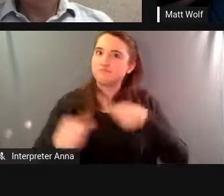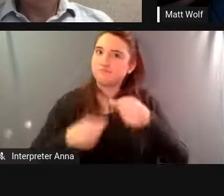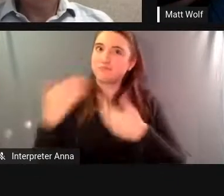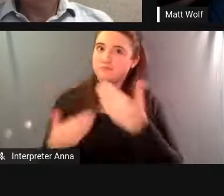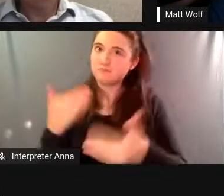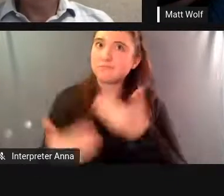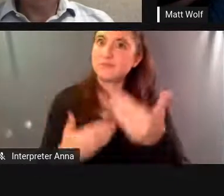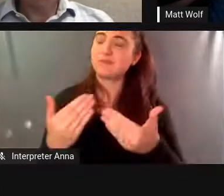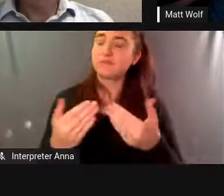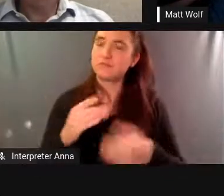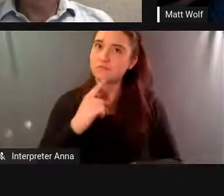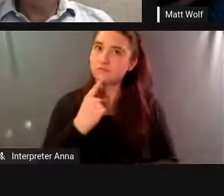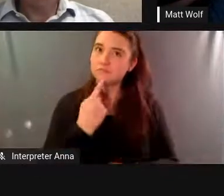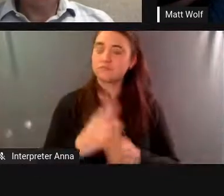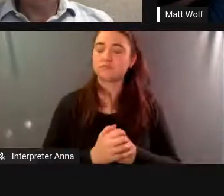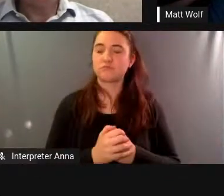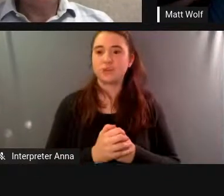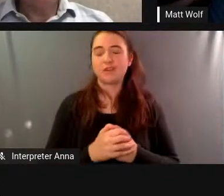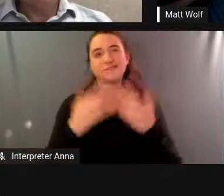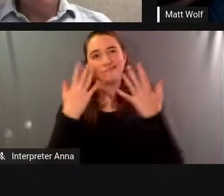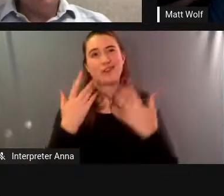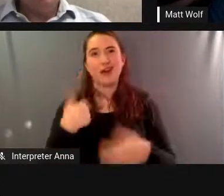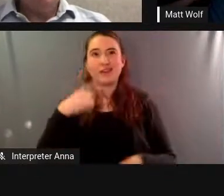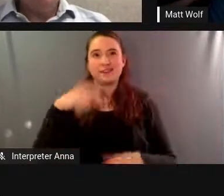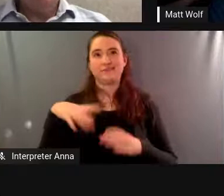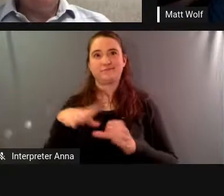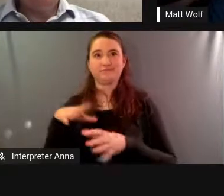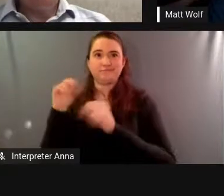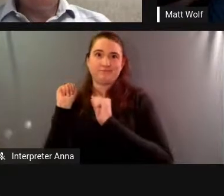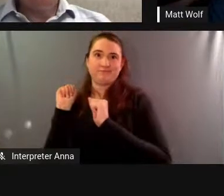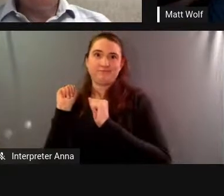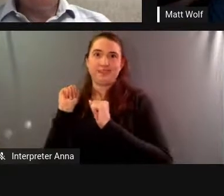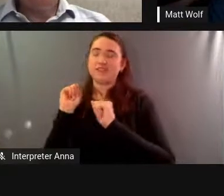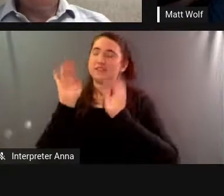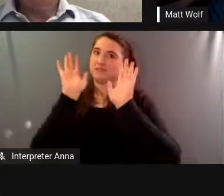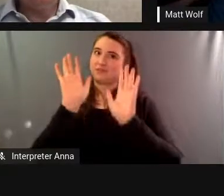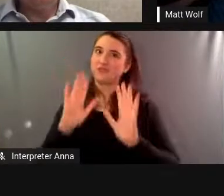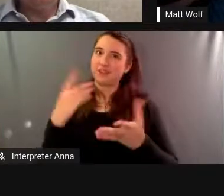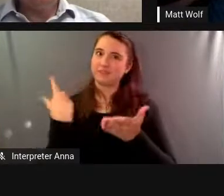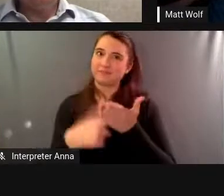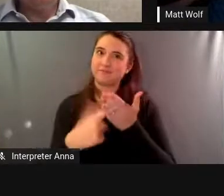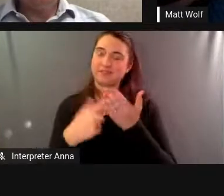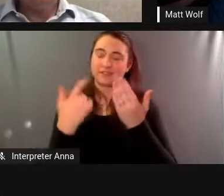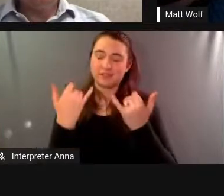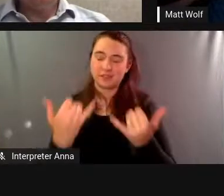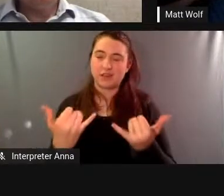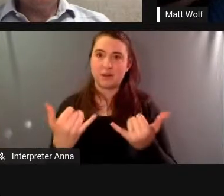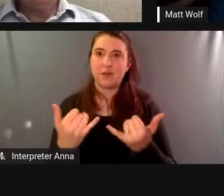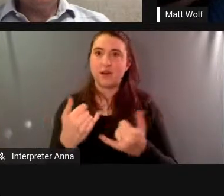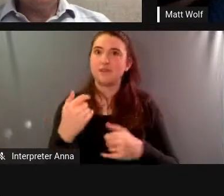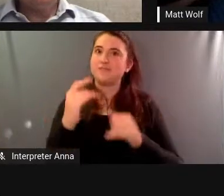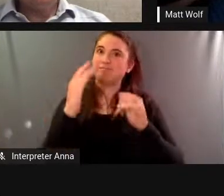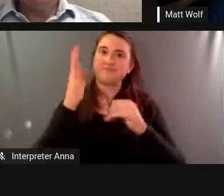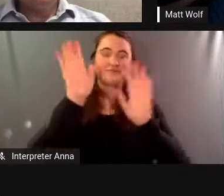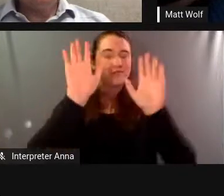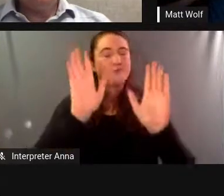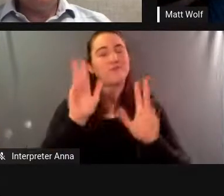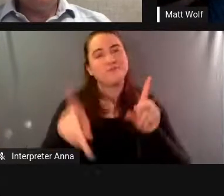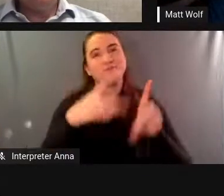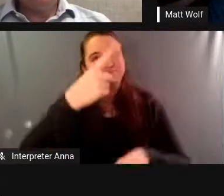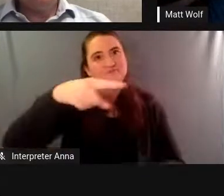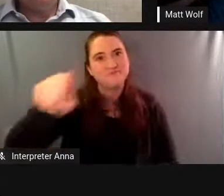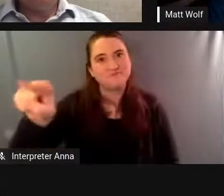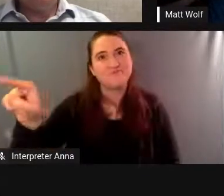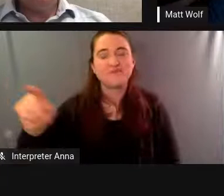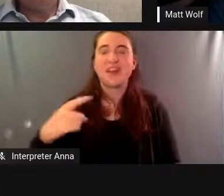unfortunately i have to leave this wonderful uh conversation and you wonderful people and